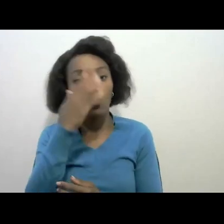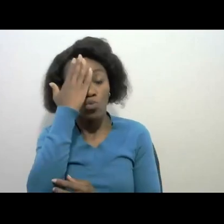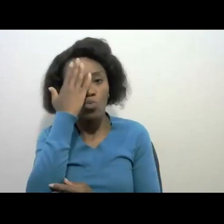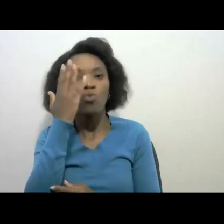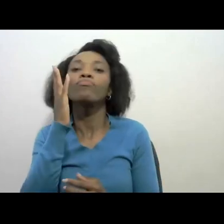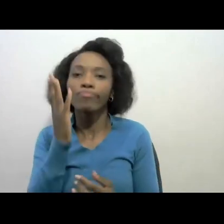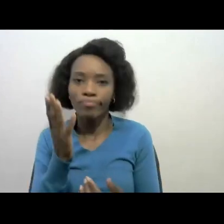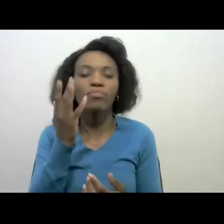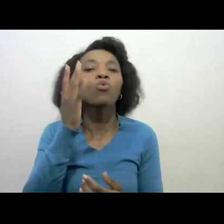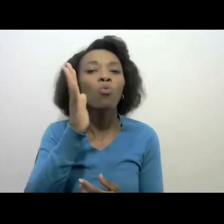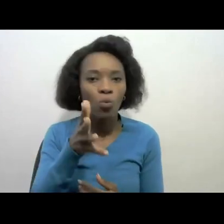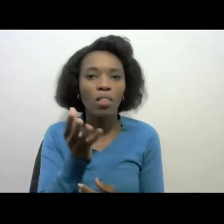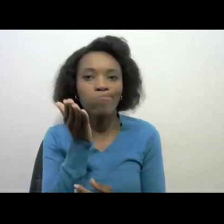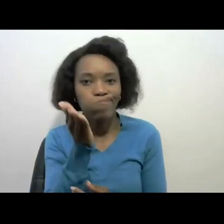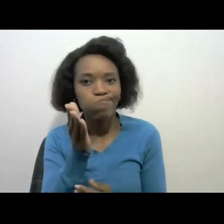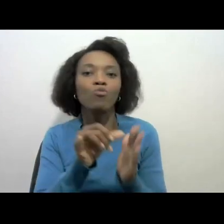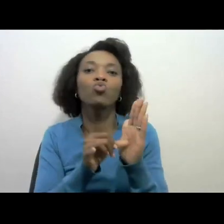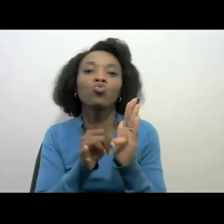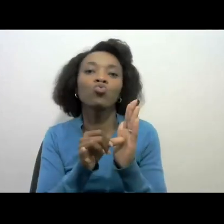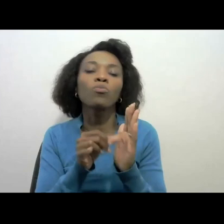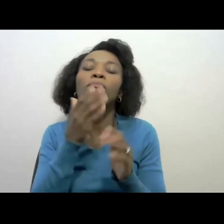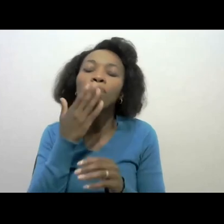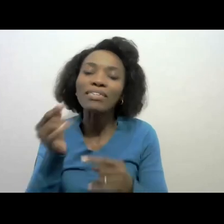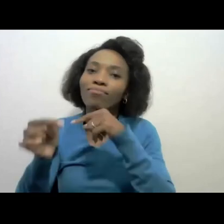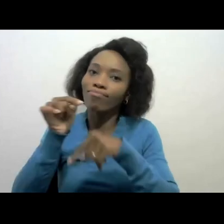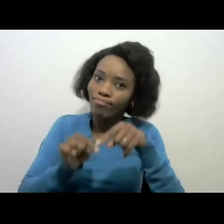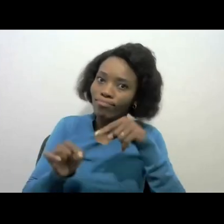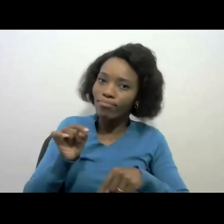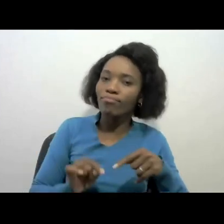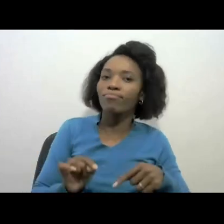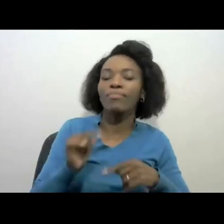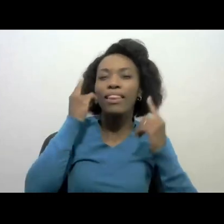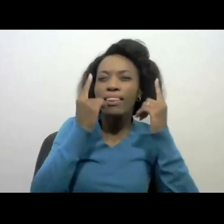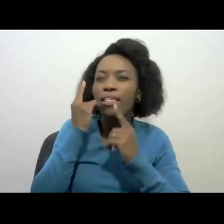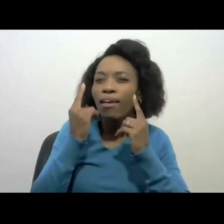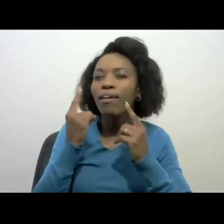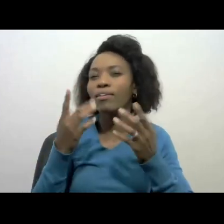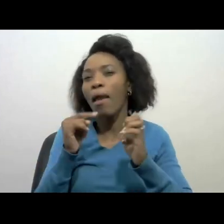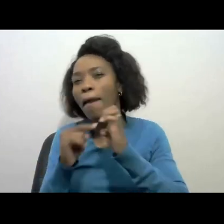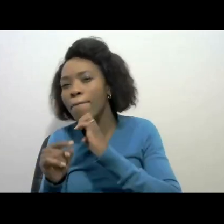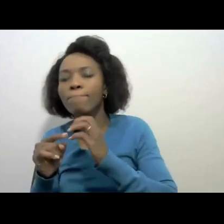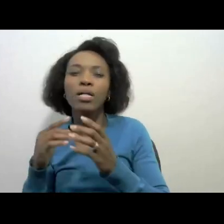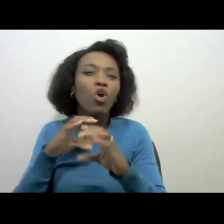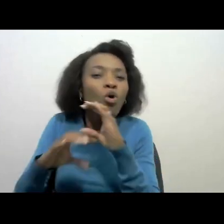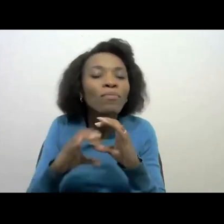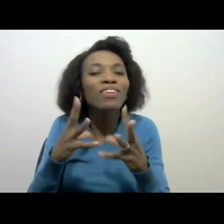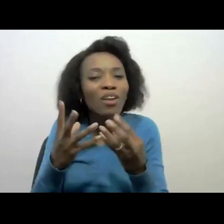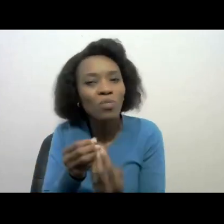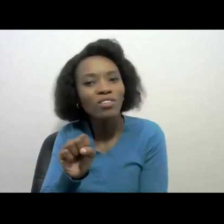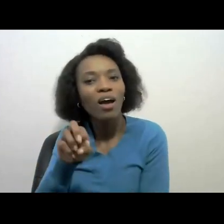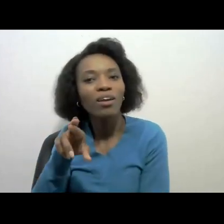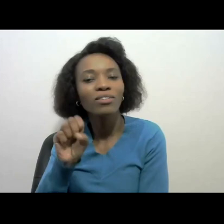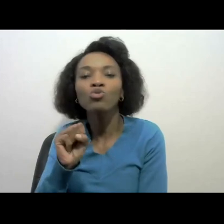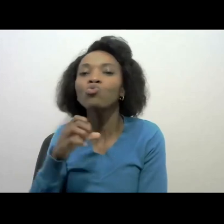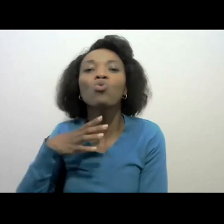available on YouTube. Go on, reflect on it, send us emails, send us, communicate with SAS. We don't want